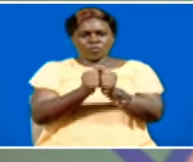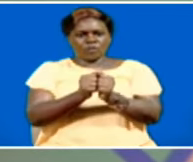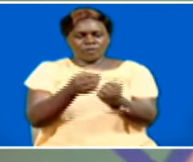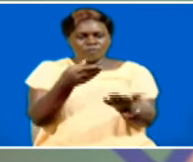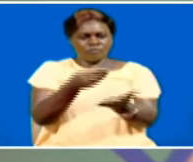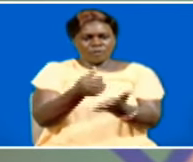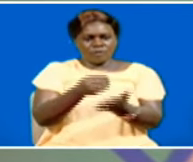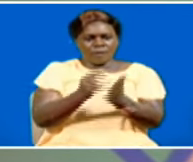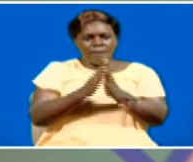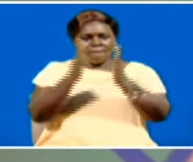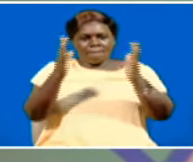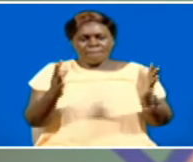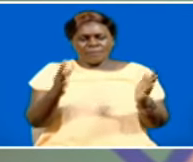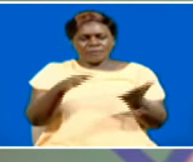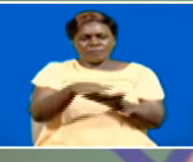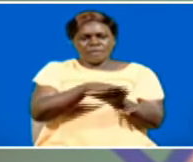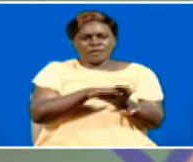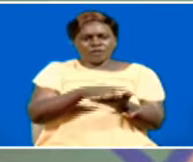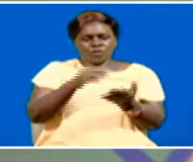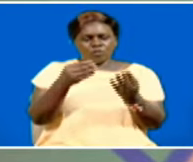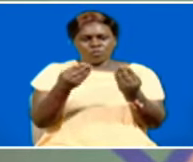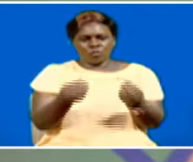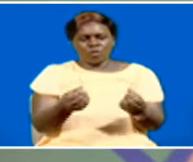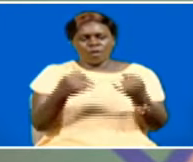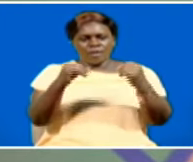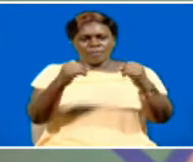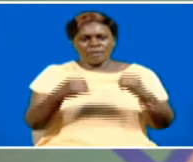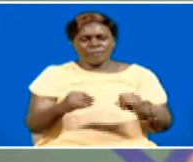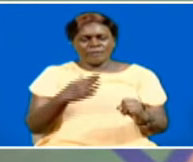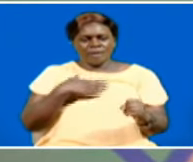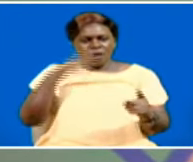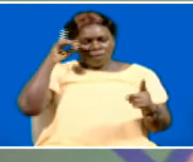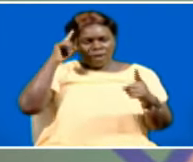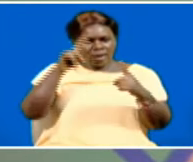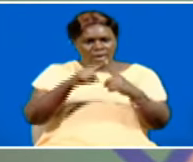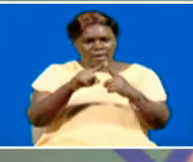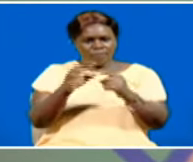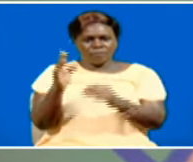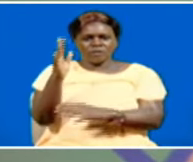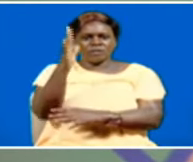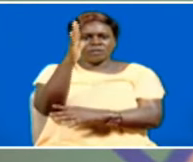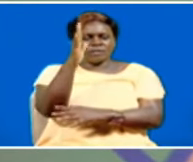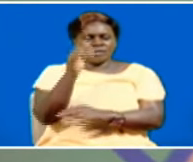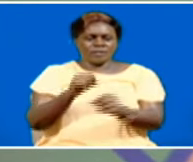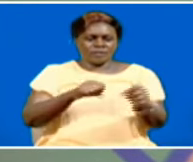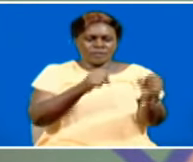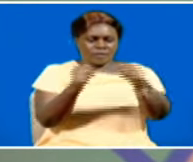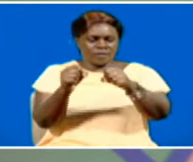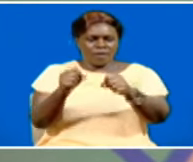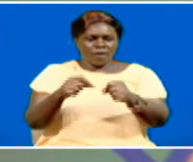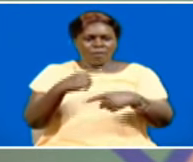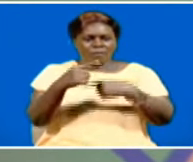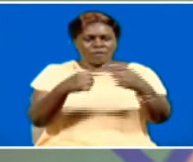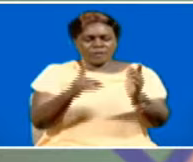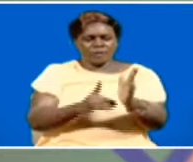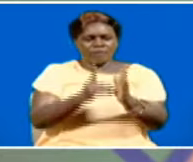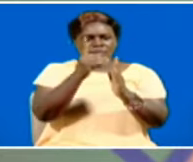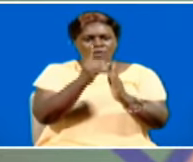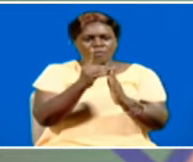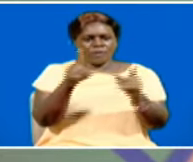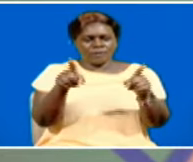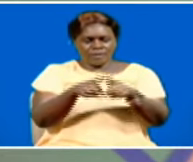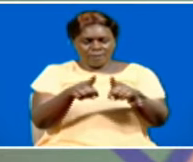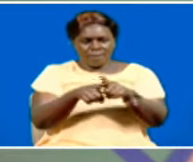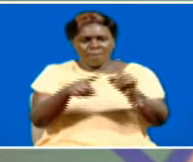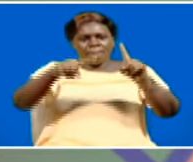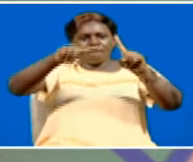finance nature-based solutions, implement our ambitious tree-growing strategy, foster sustainable development and drive